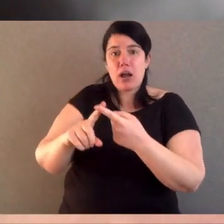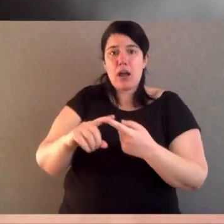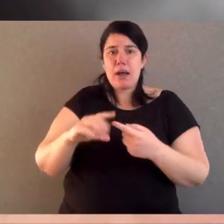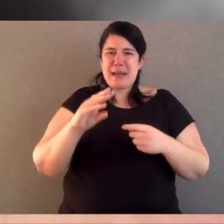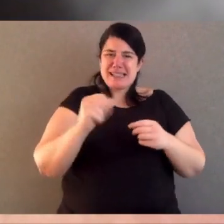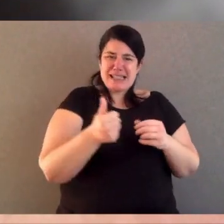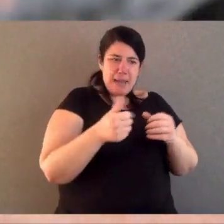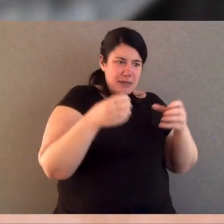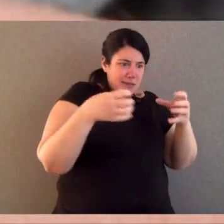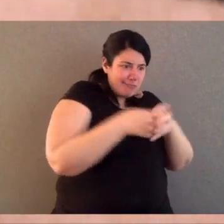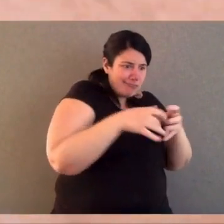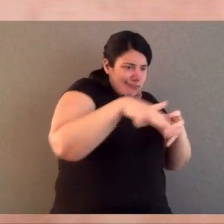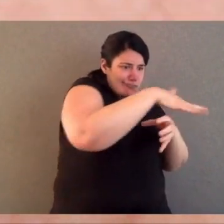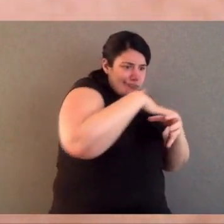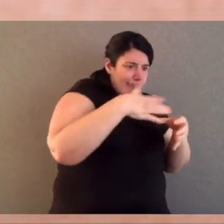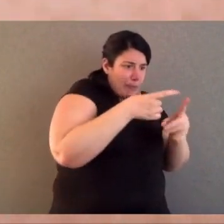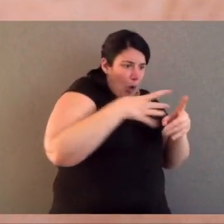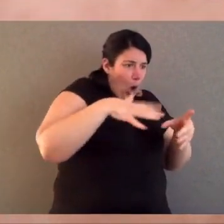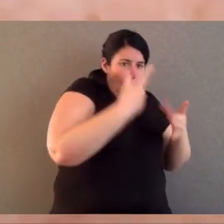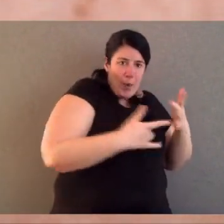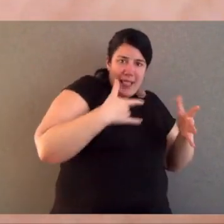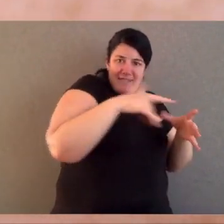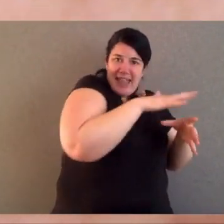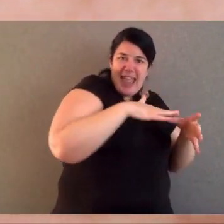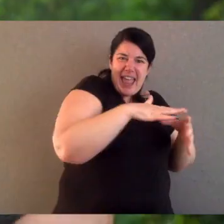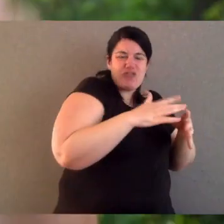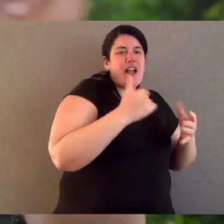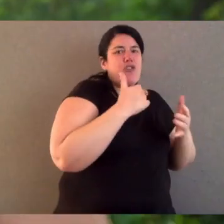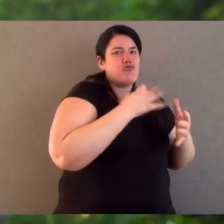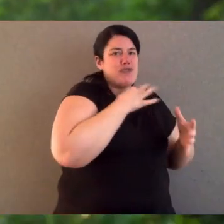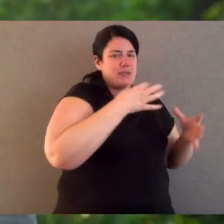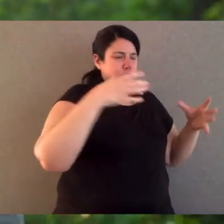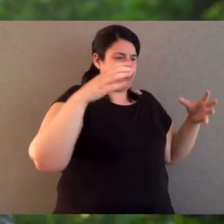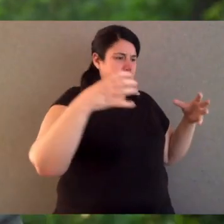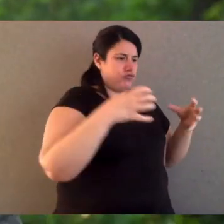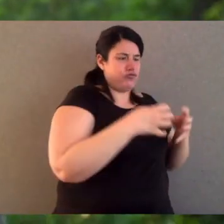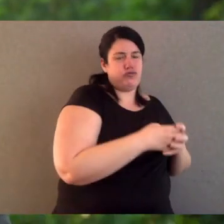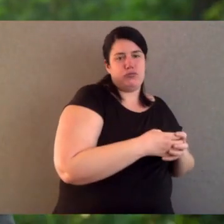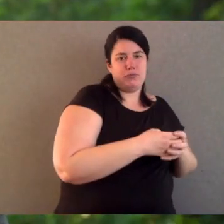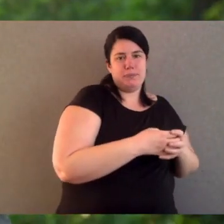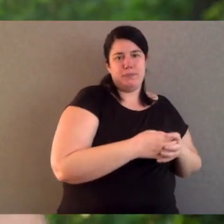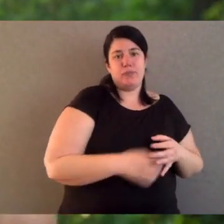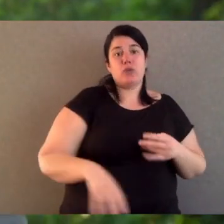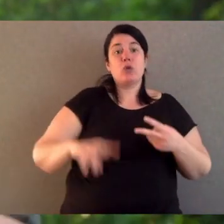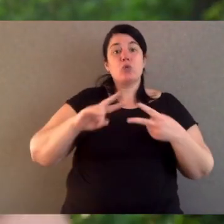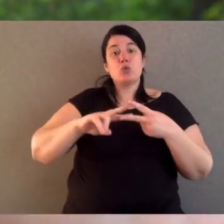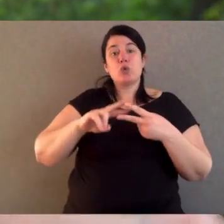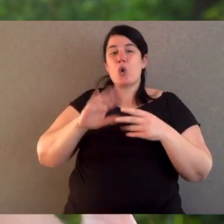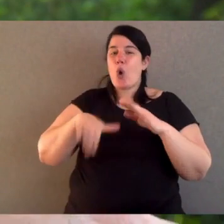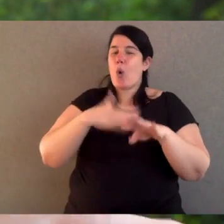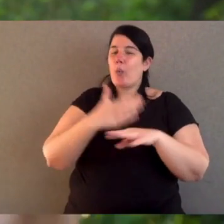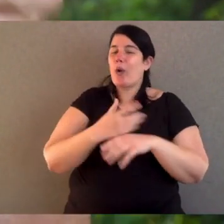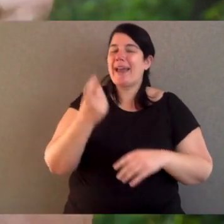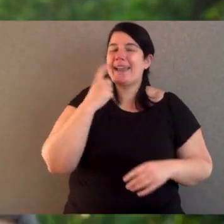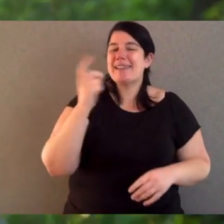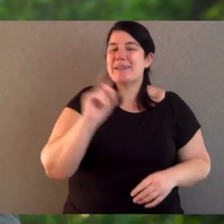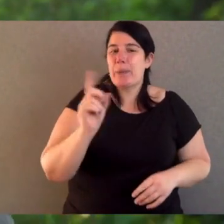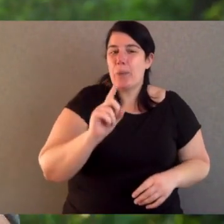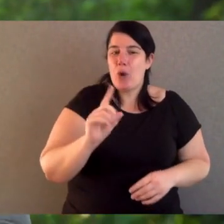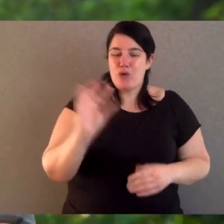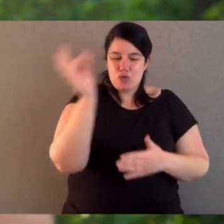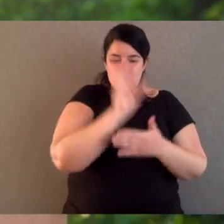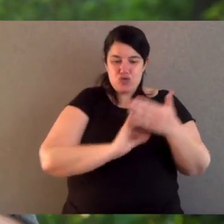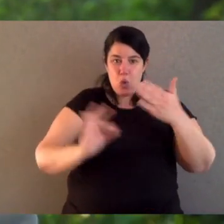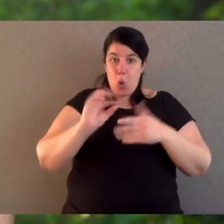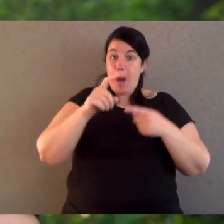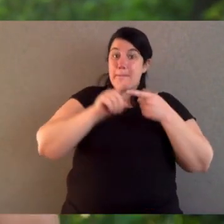of a niche or a very specific habitat are the ones most at risk. Two bits of homework for today. Something nice and easy. Draw me